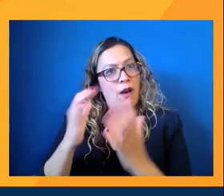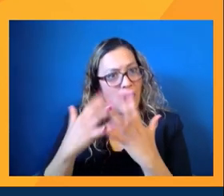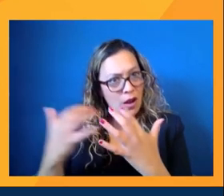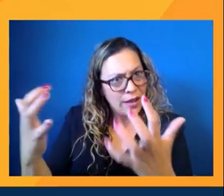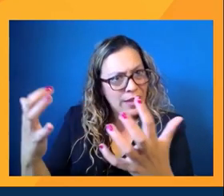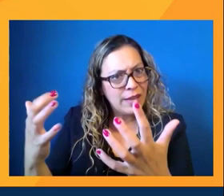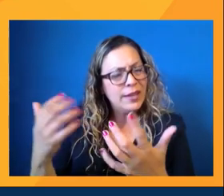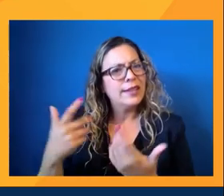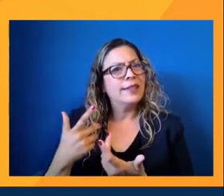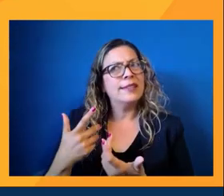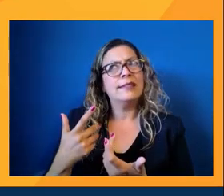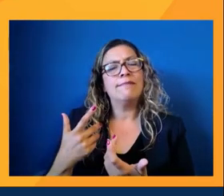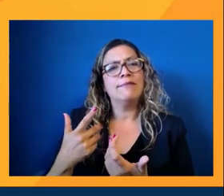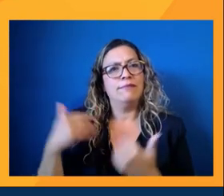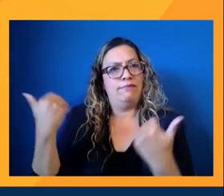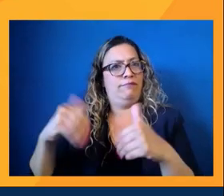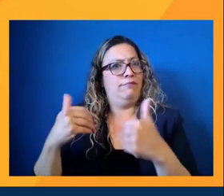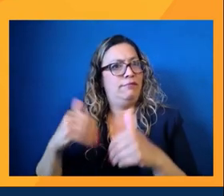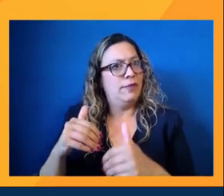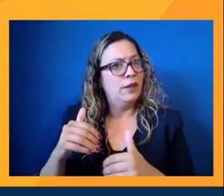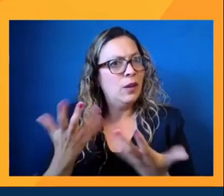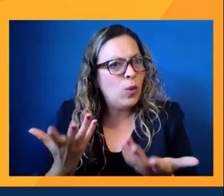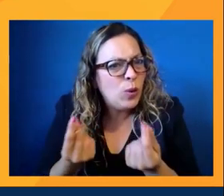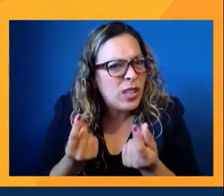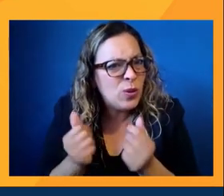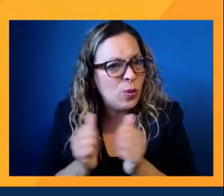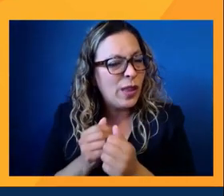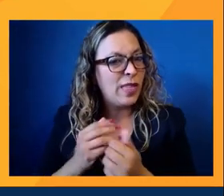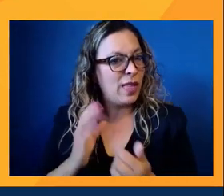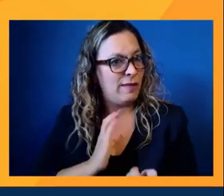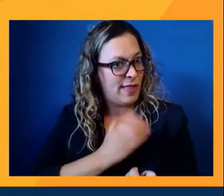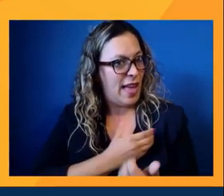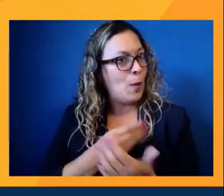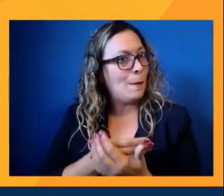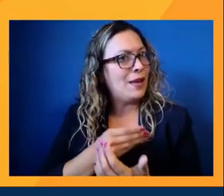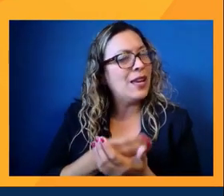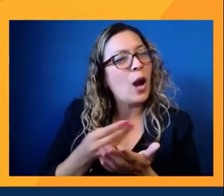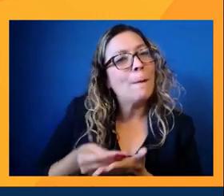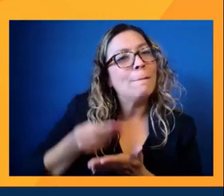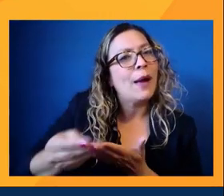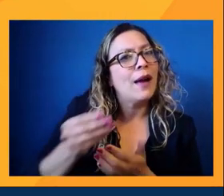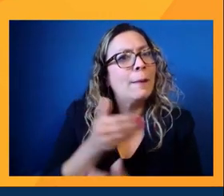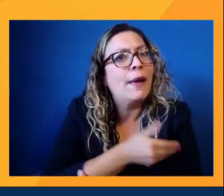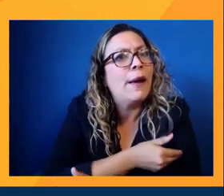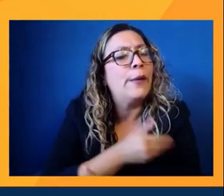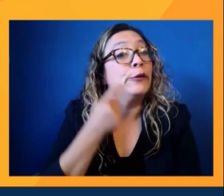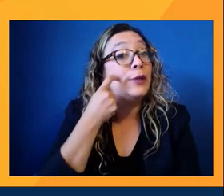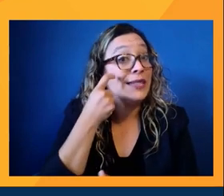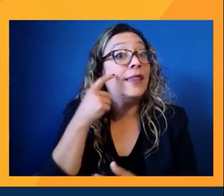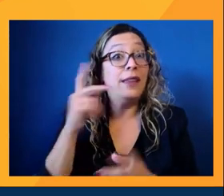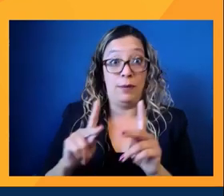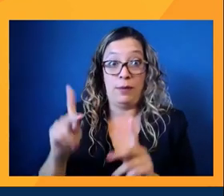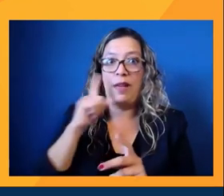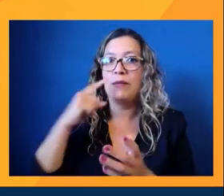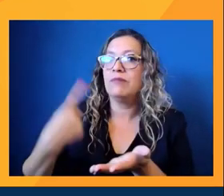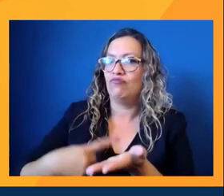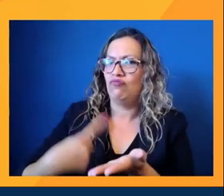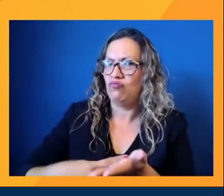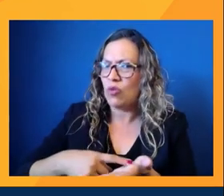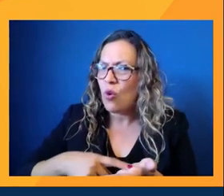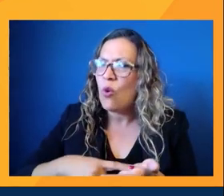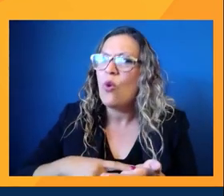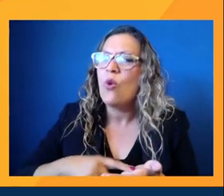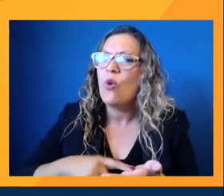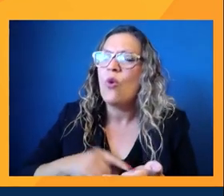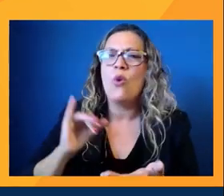audience and like our buying power, and you probably heard that a lot, like, you know, I think recently people have been talking a lot more about the Latino